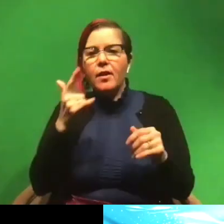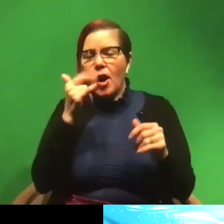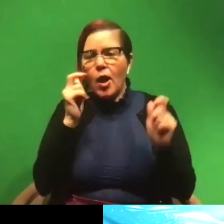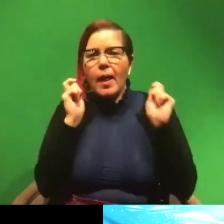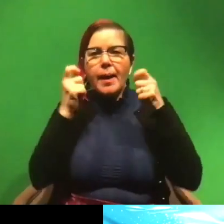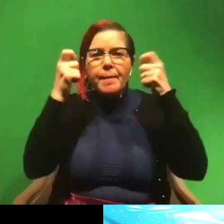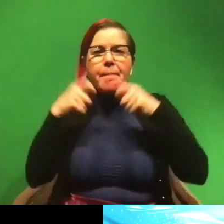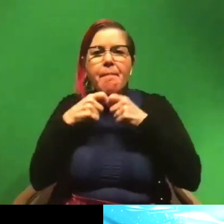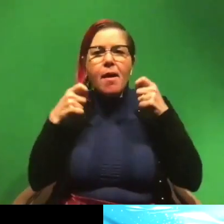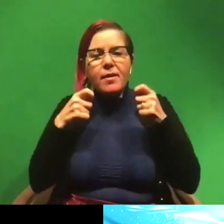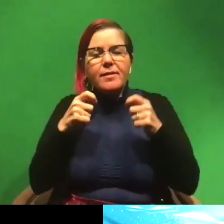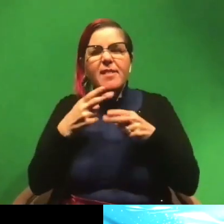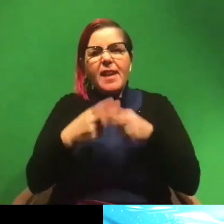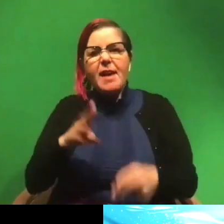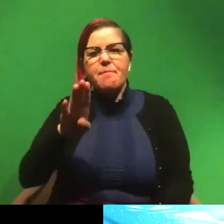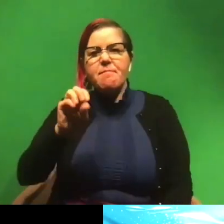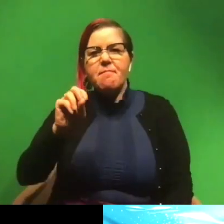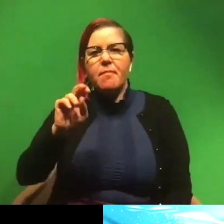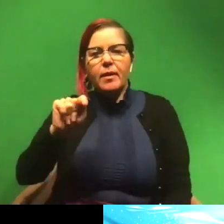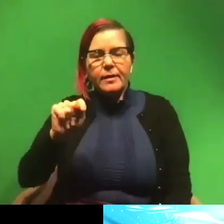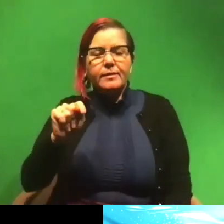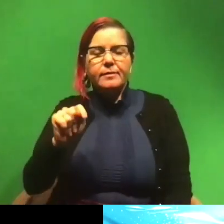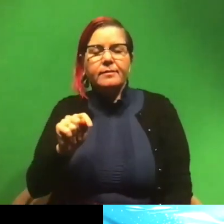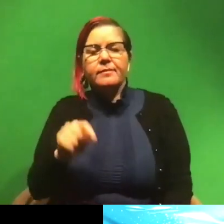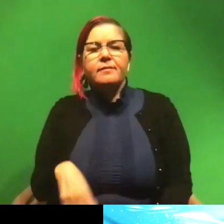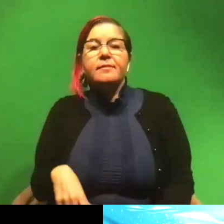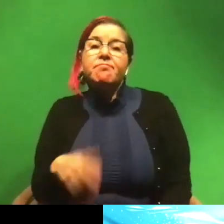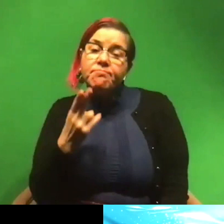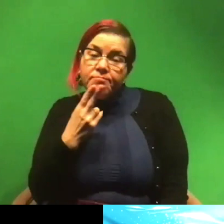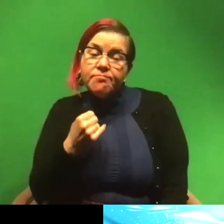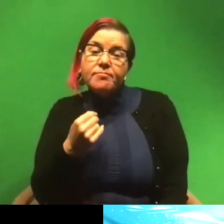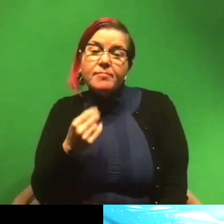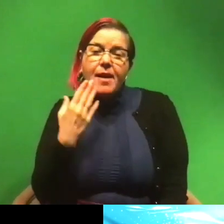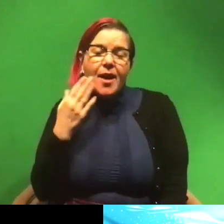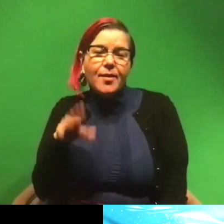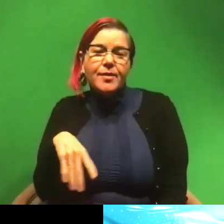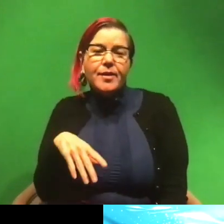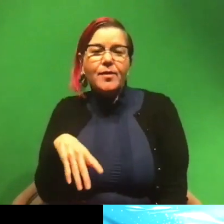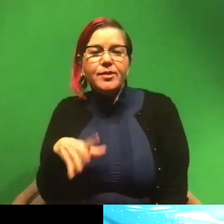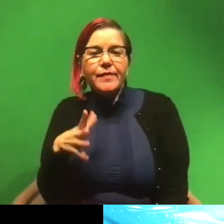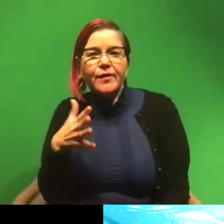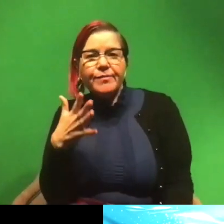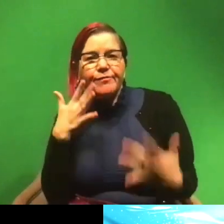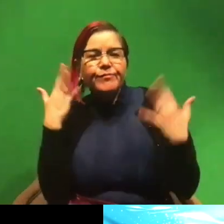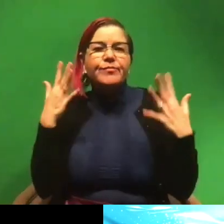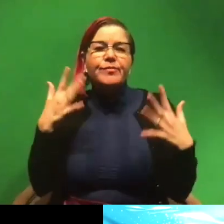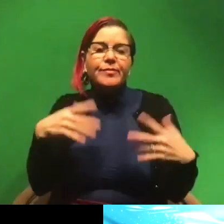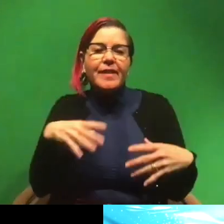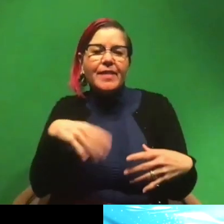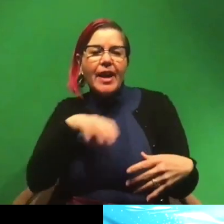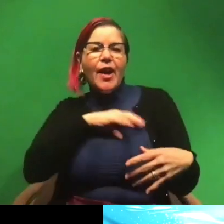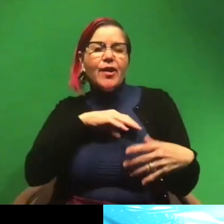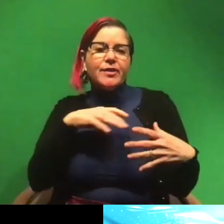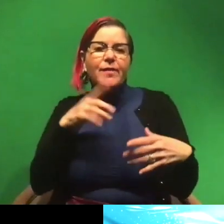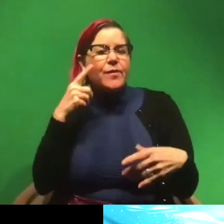hence their name. But they're just very cute. And they're very, I don't know, they're very charismatic for sharks. They